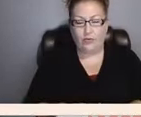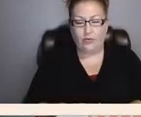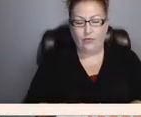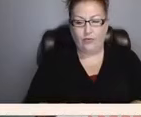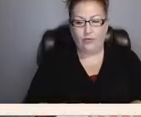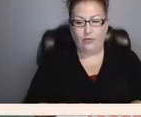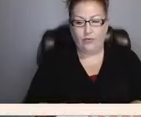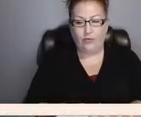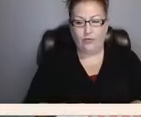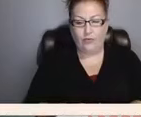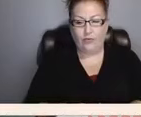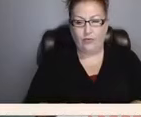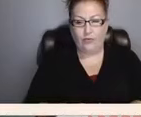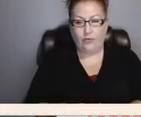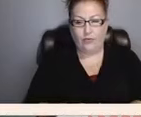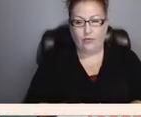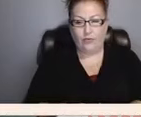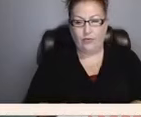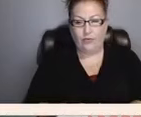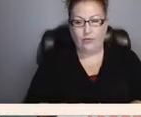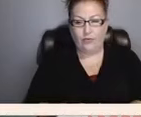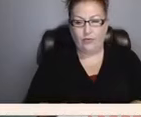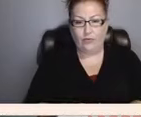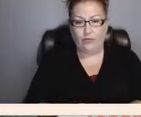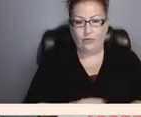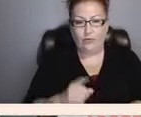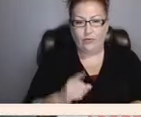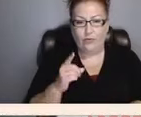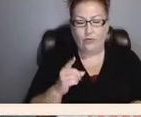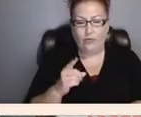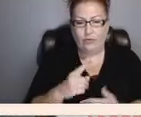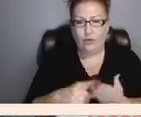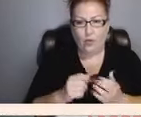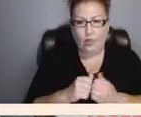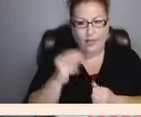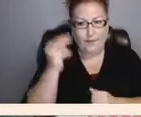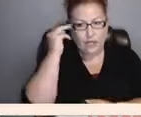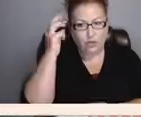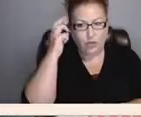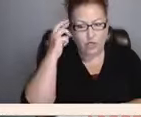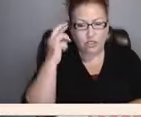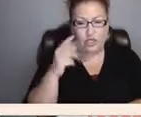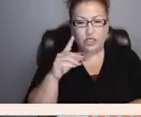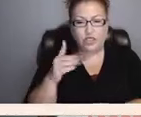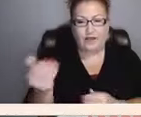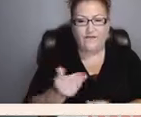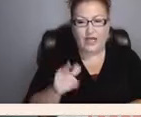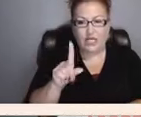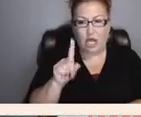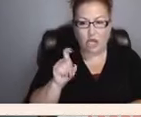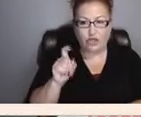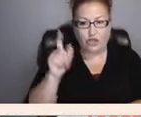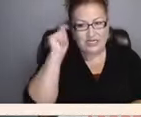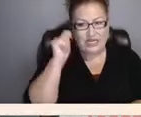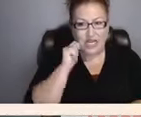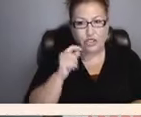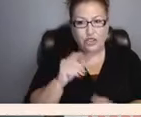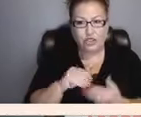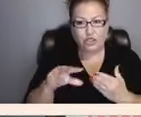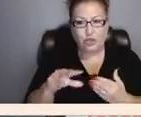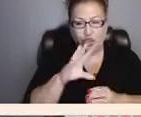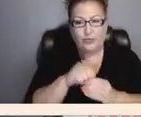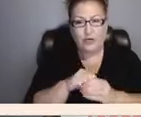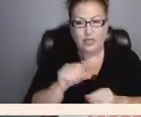for boys with mental retardation invites 100 teenage students to participate in a science club